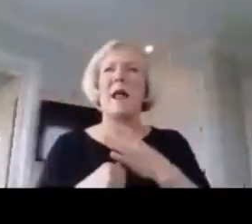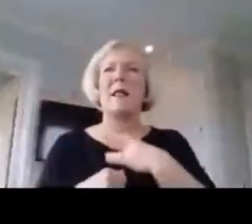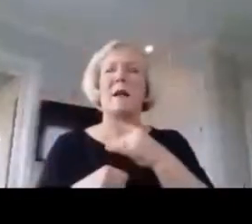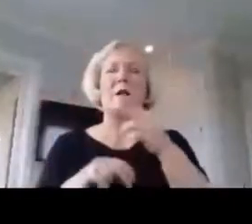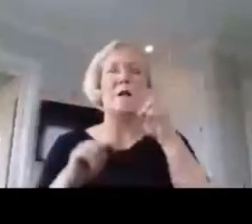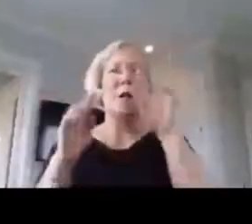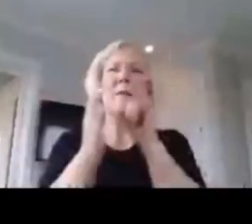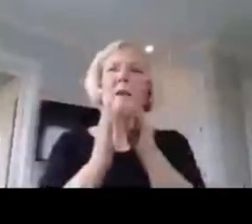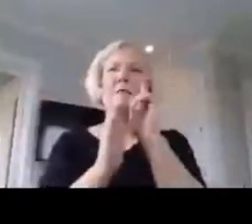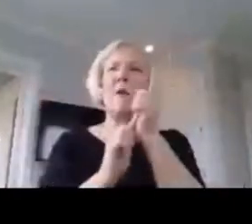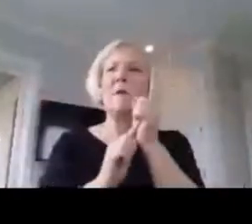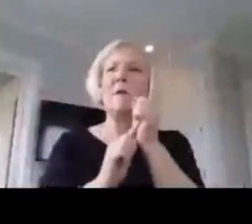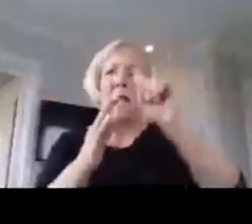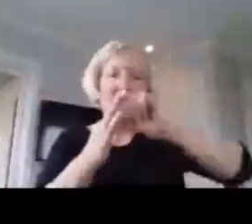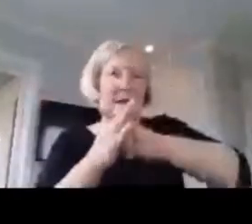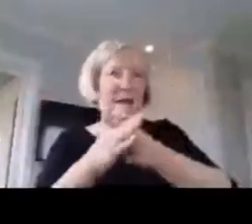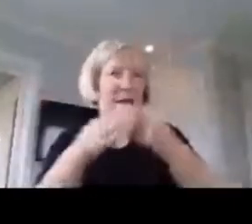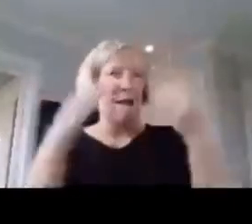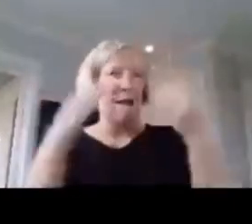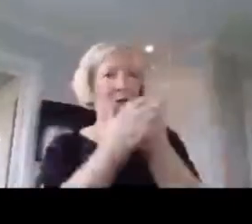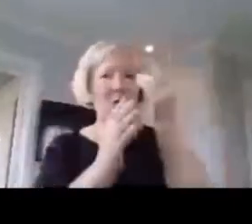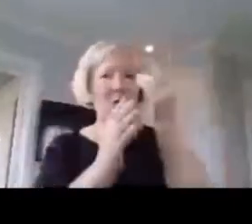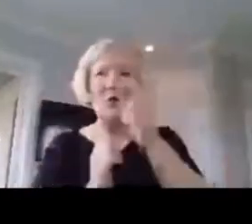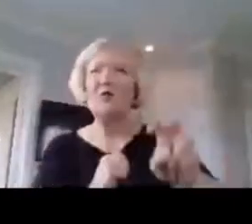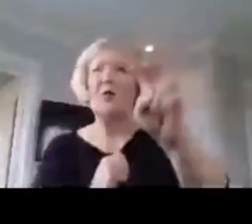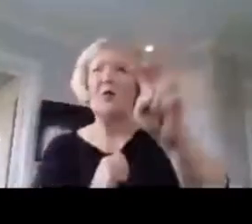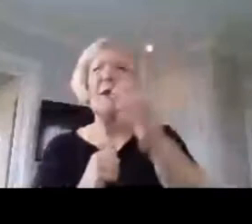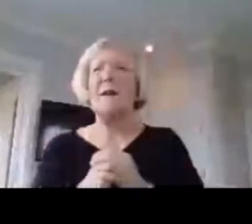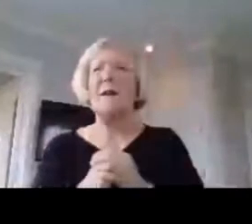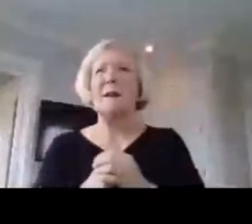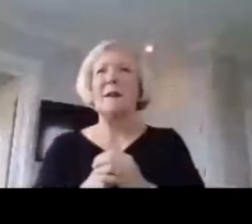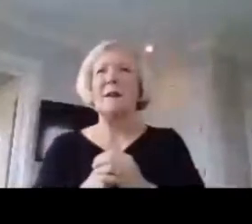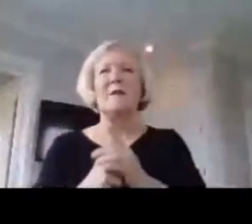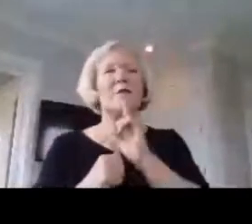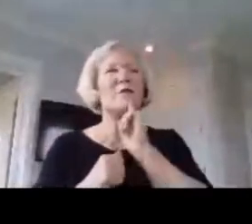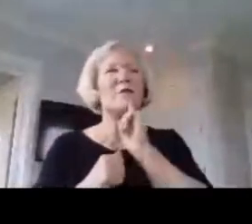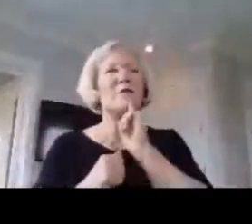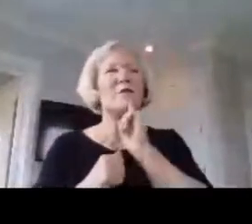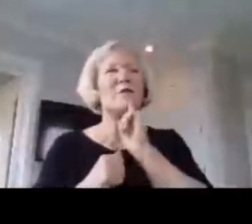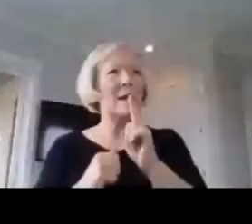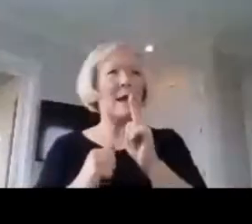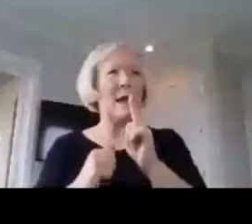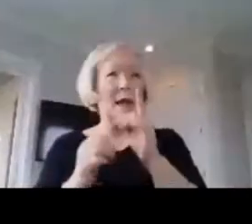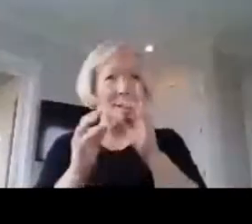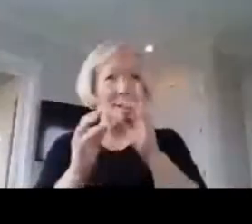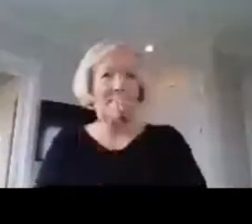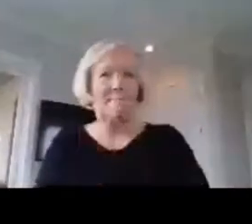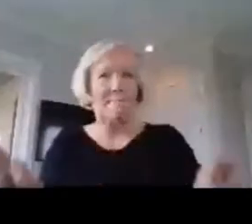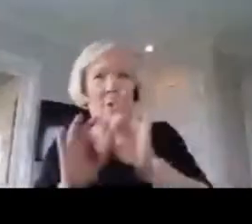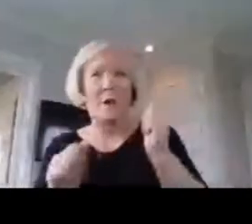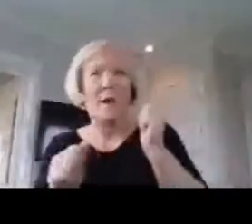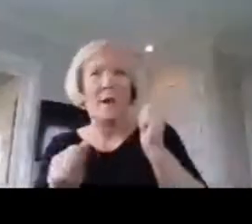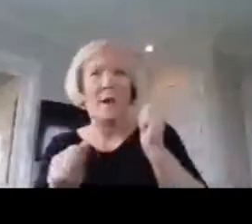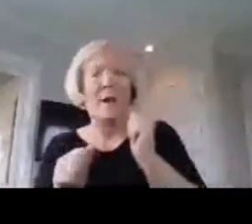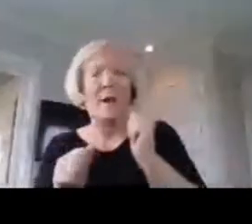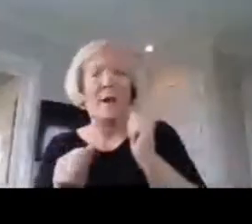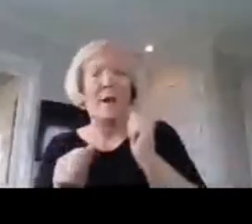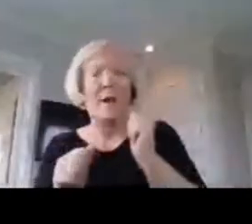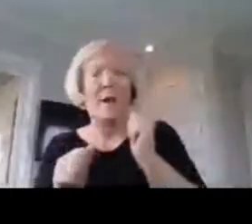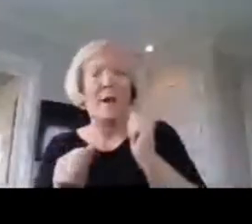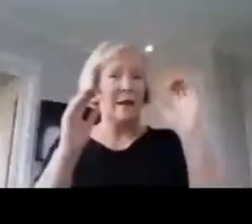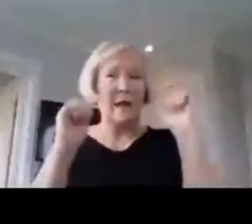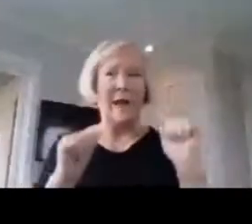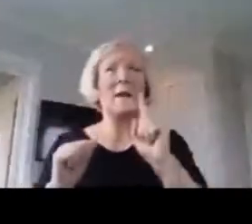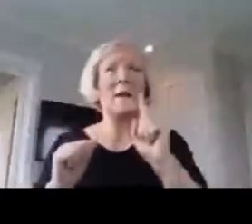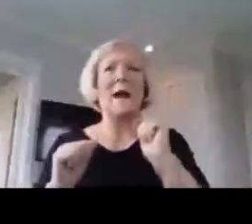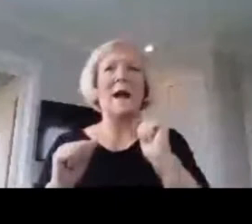beginning of a new journey. To be as meaningful as board certification really can be, I challenge you